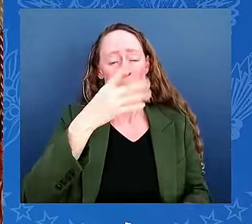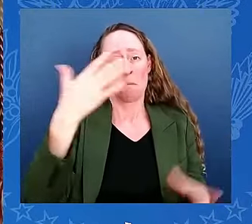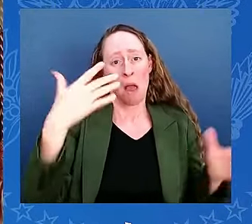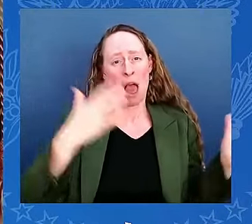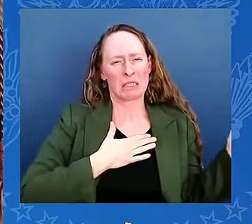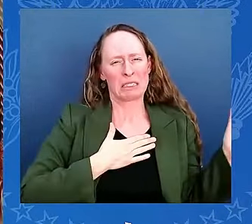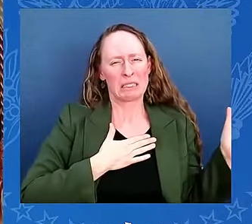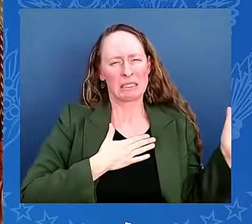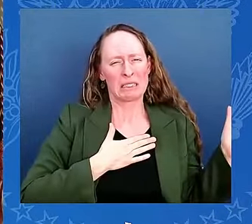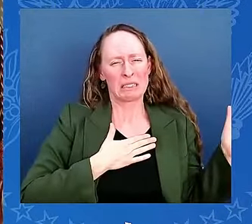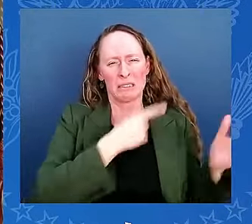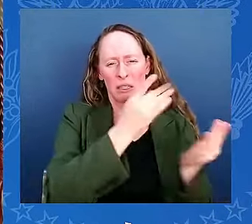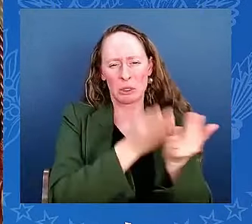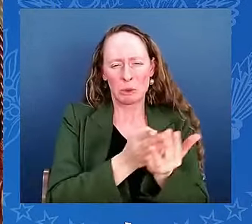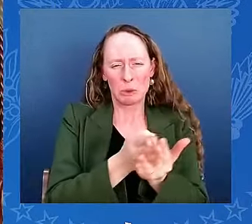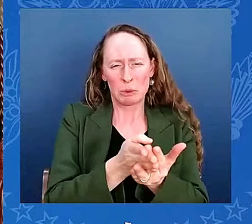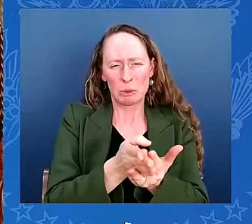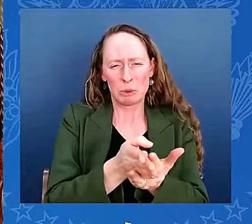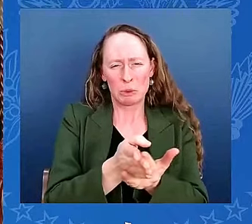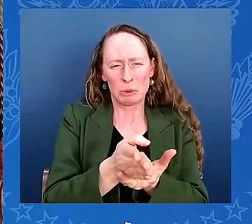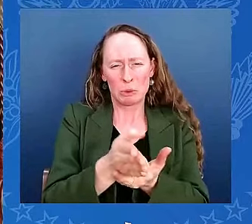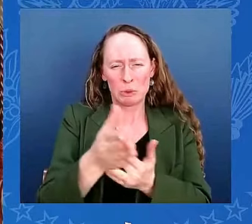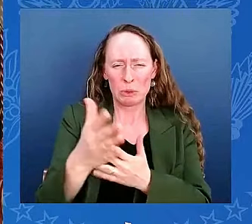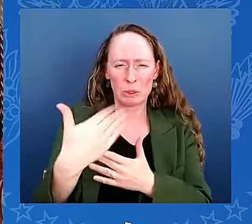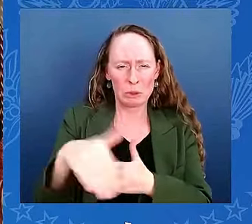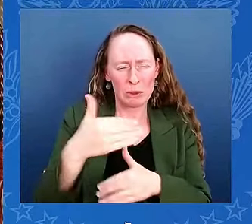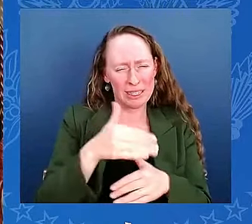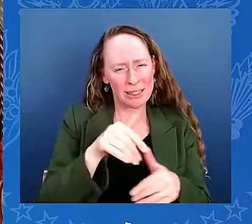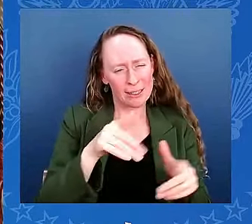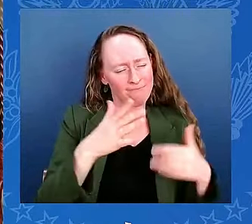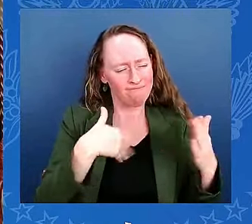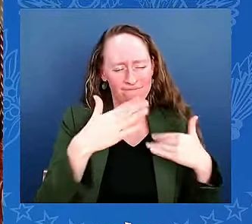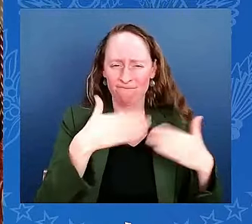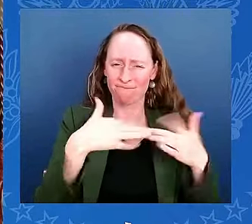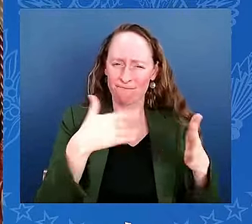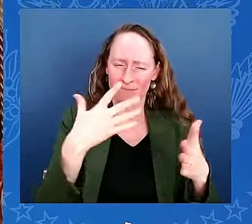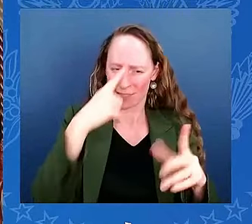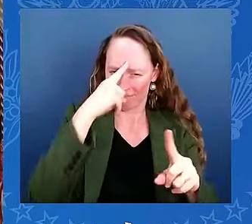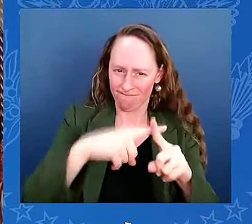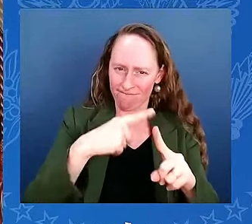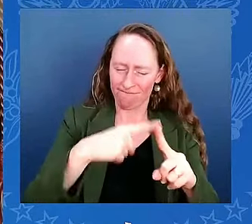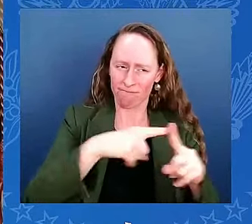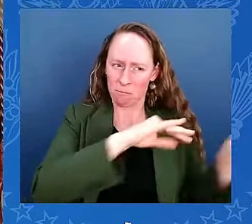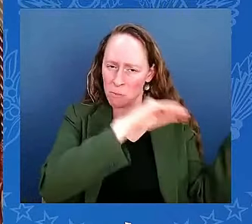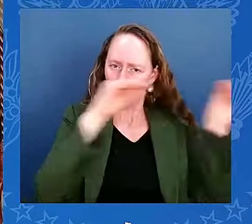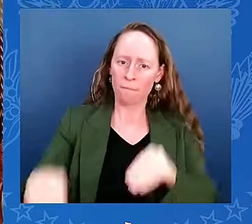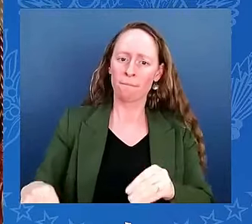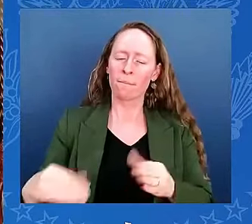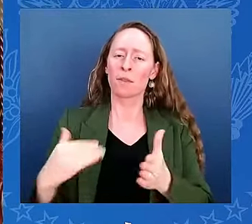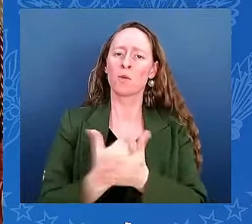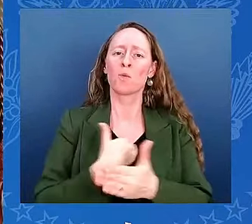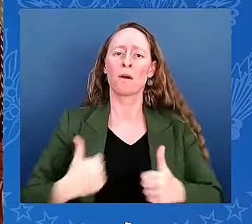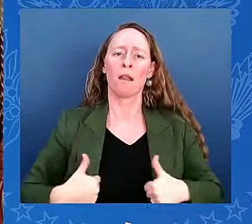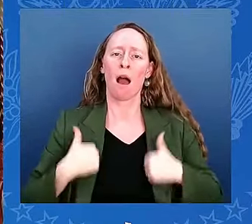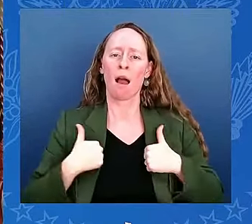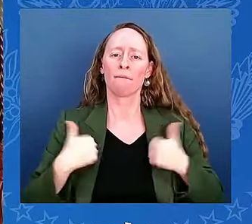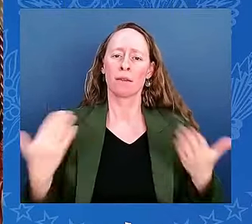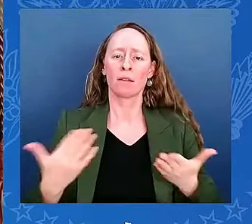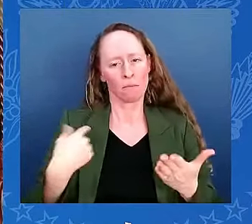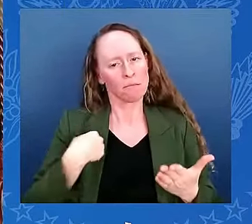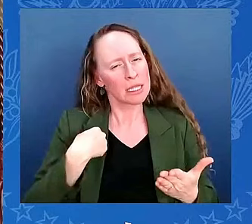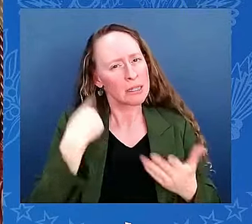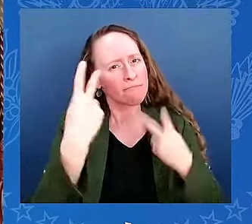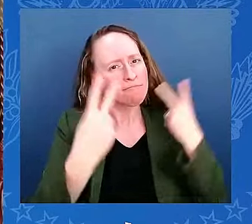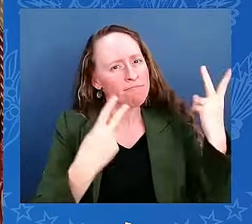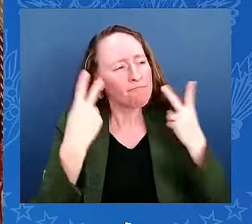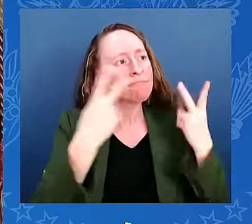My grandparents faith sparked my own. It sparked my parents faith. It helped us believe that what we lacked